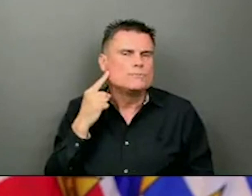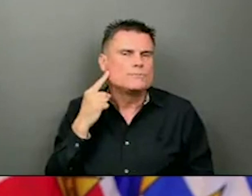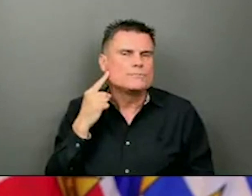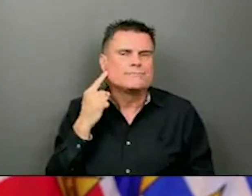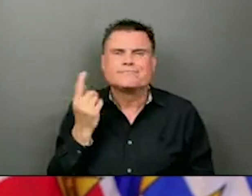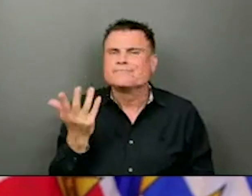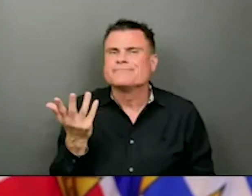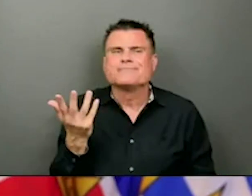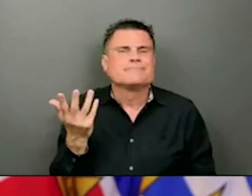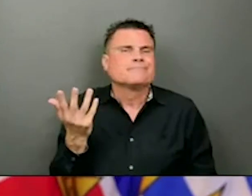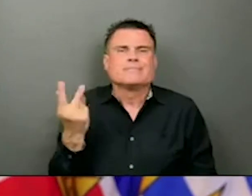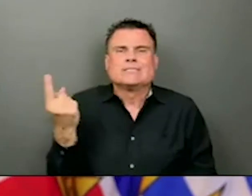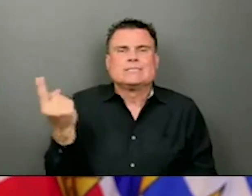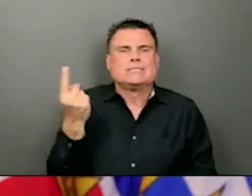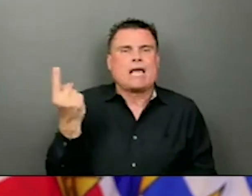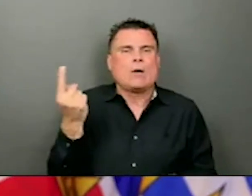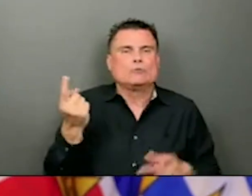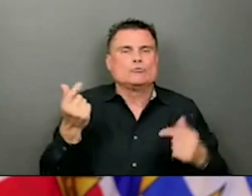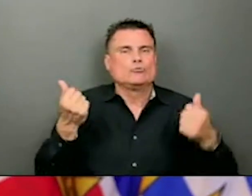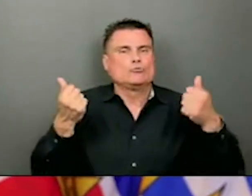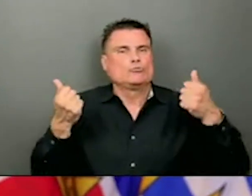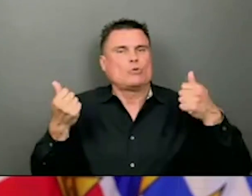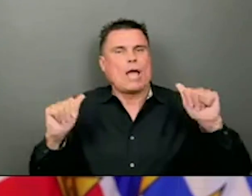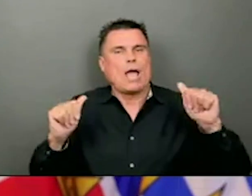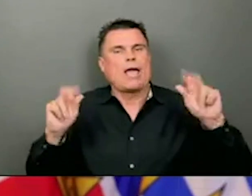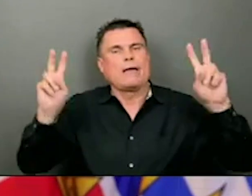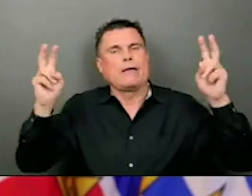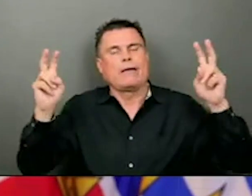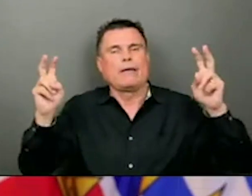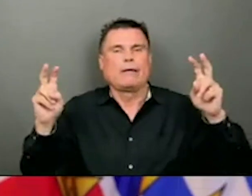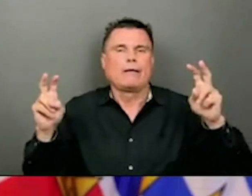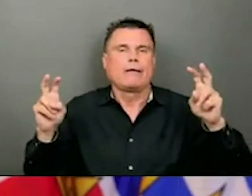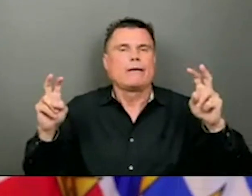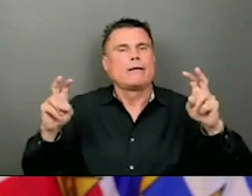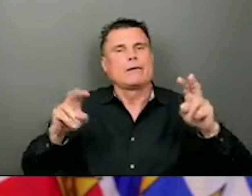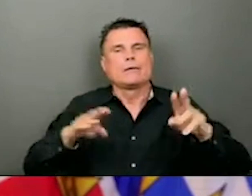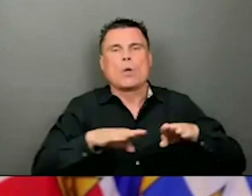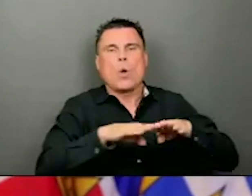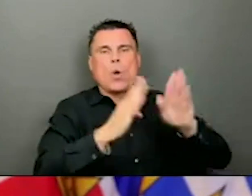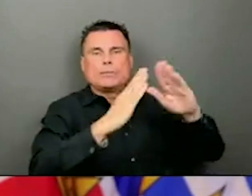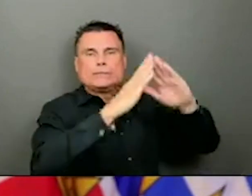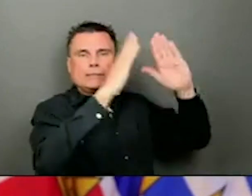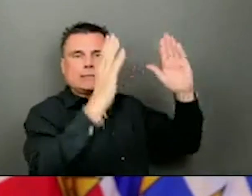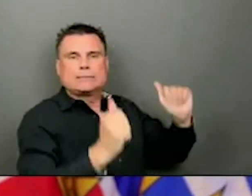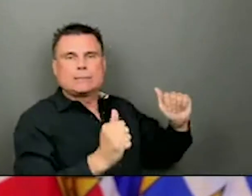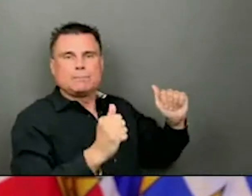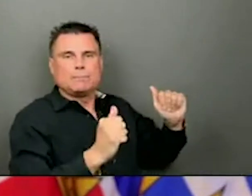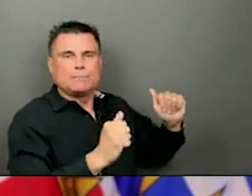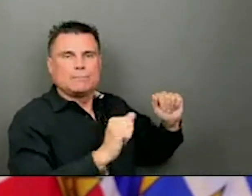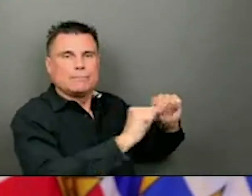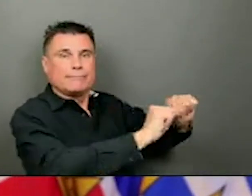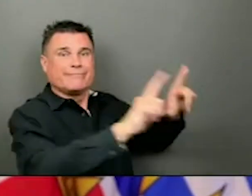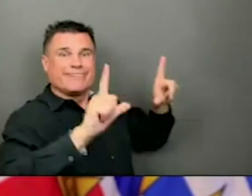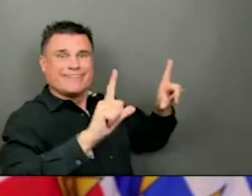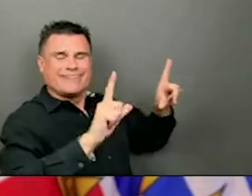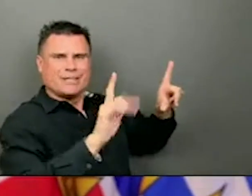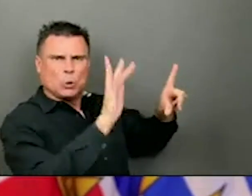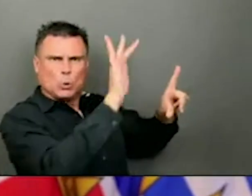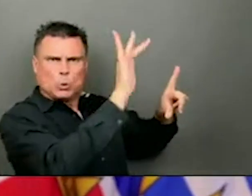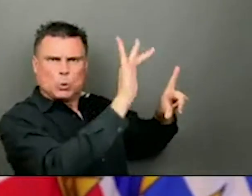I know there was a lot of people who sent me messages and we forwarded them onto the team. I know the